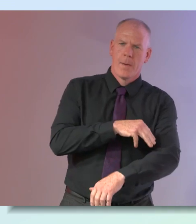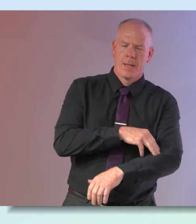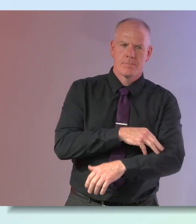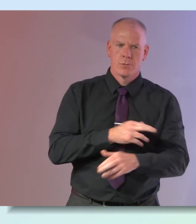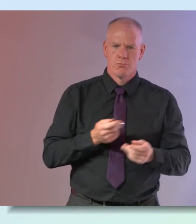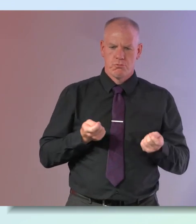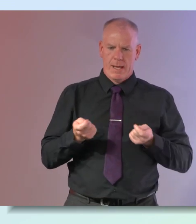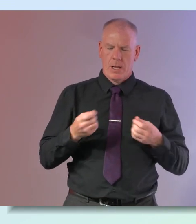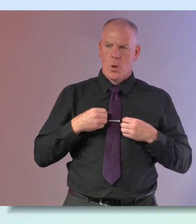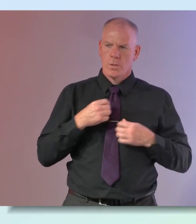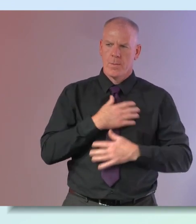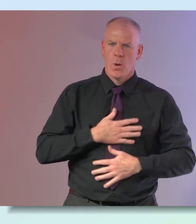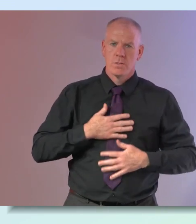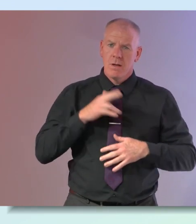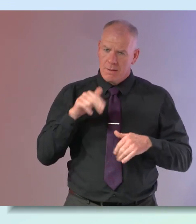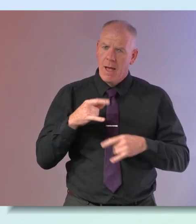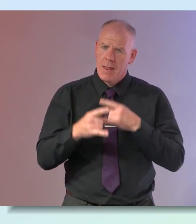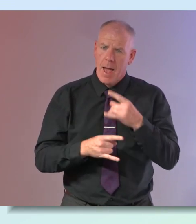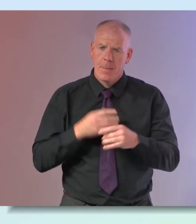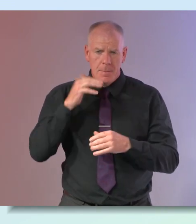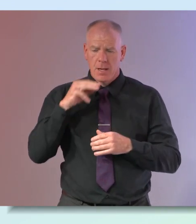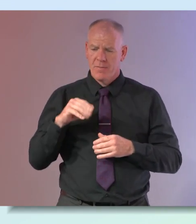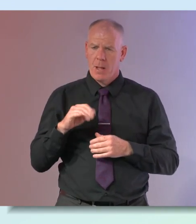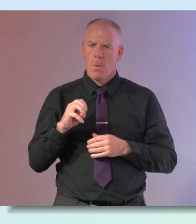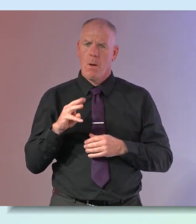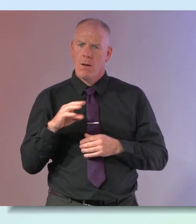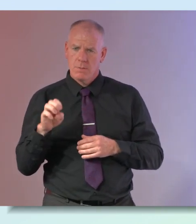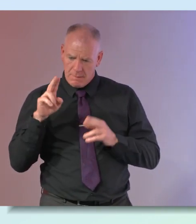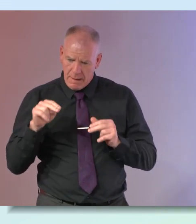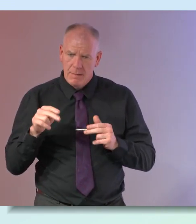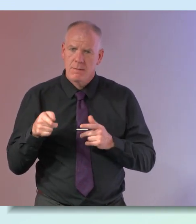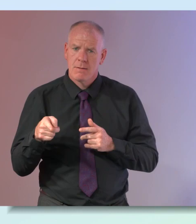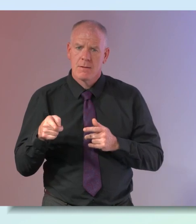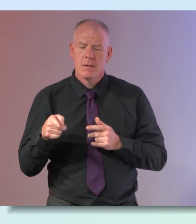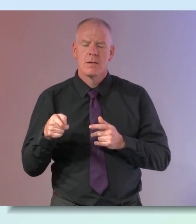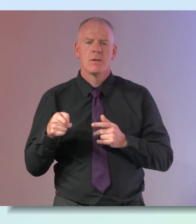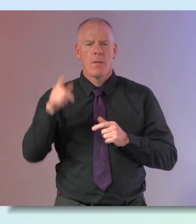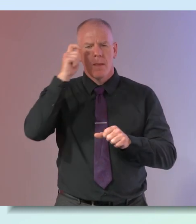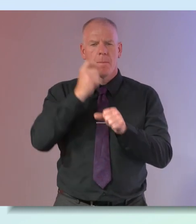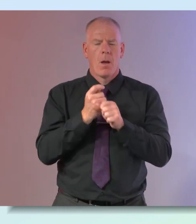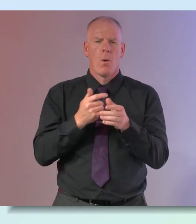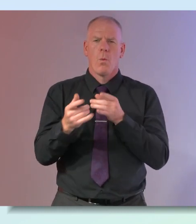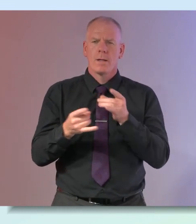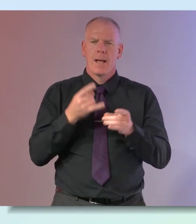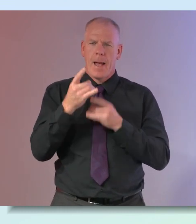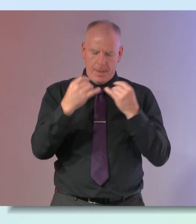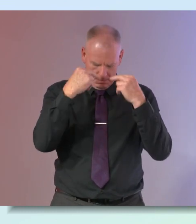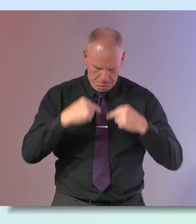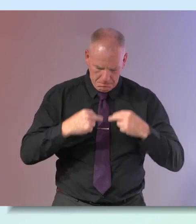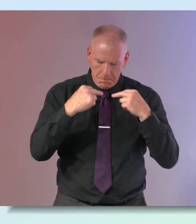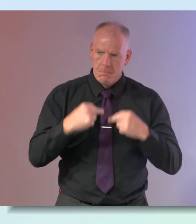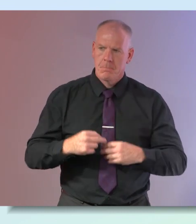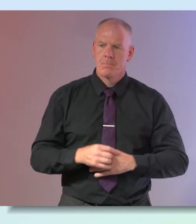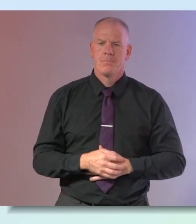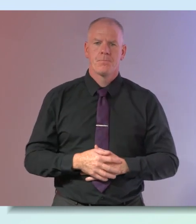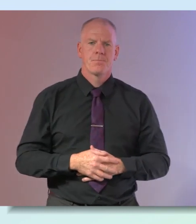emotions which can happen through in perimenopause and menopause itself once it's complete we think about well what else is going on so i think it